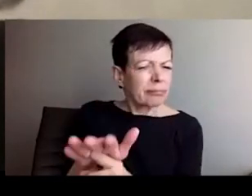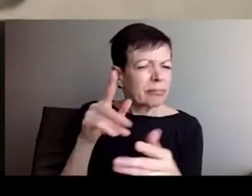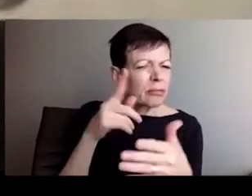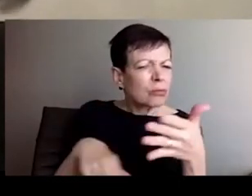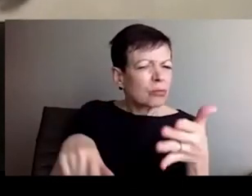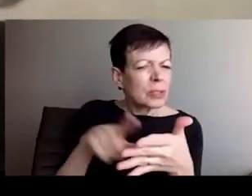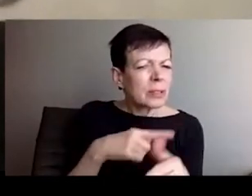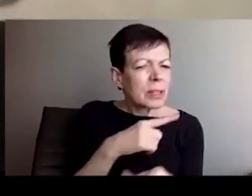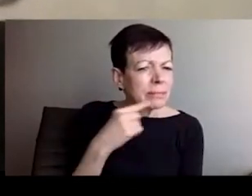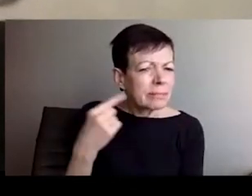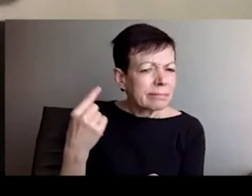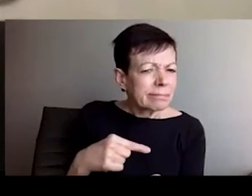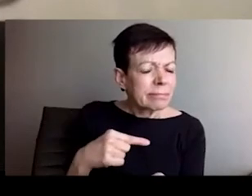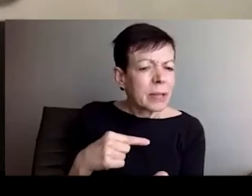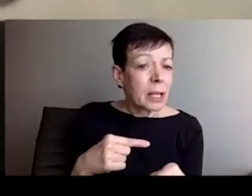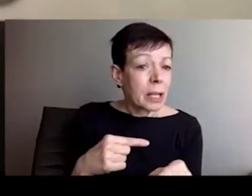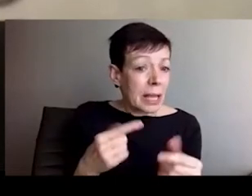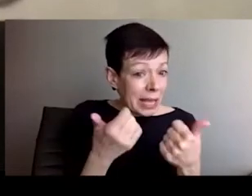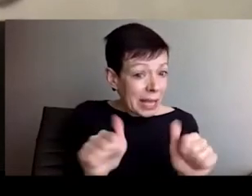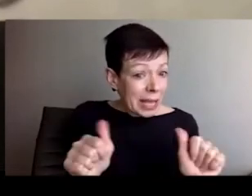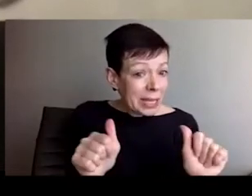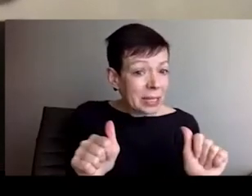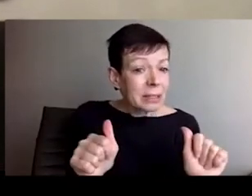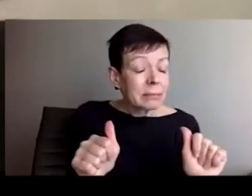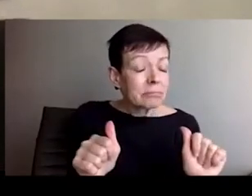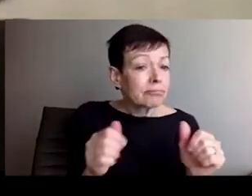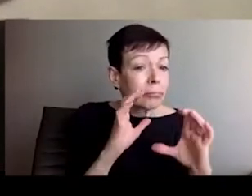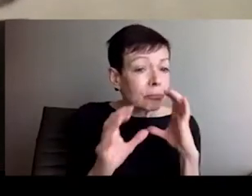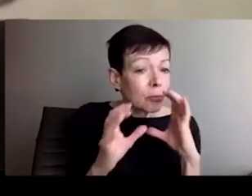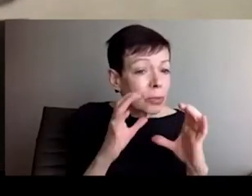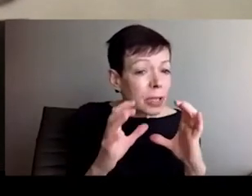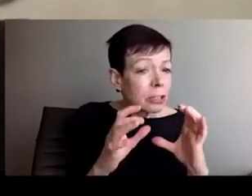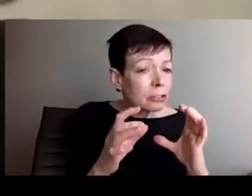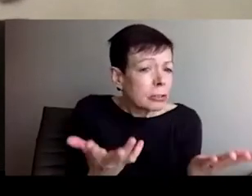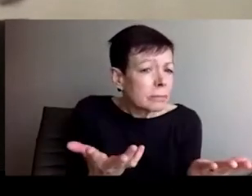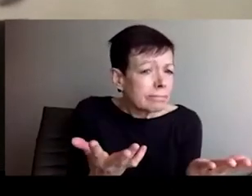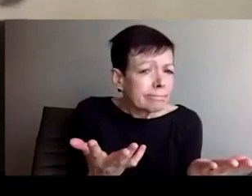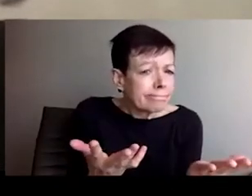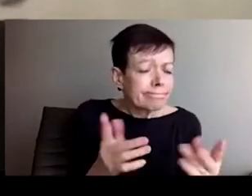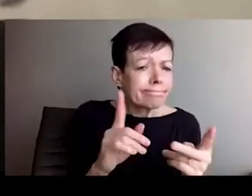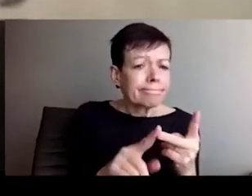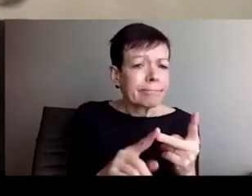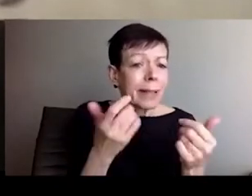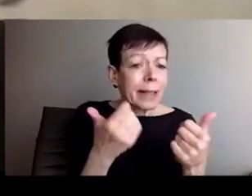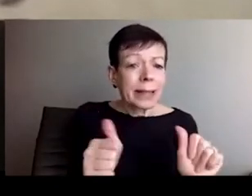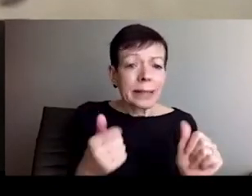sharing your experiences and what you have witnessed. I will read